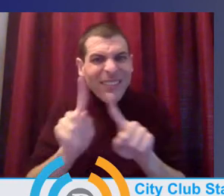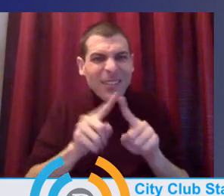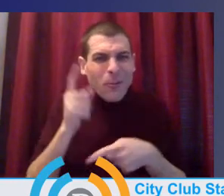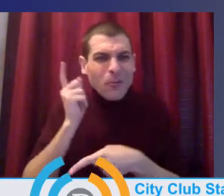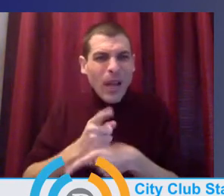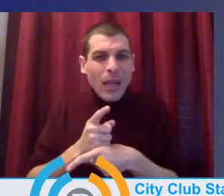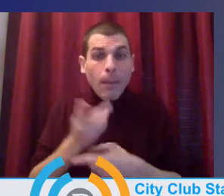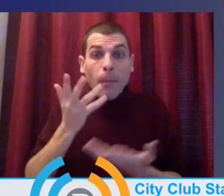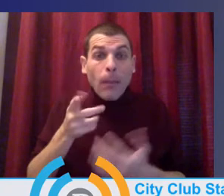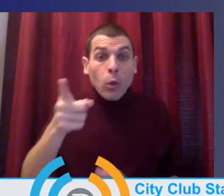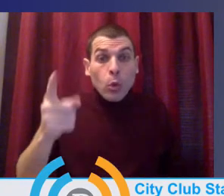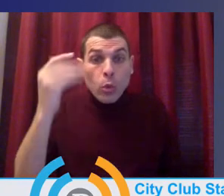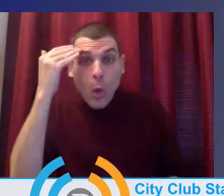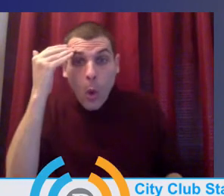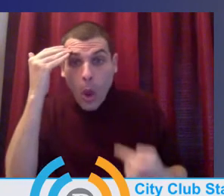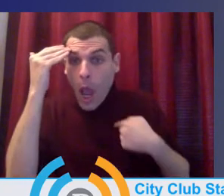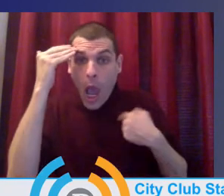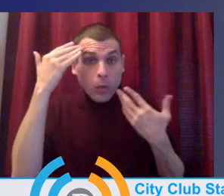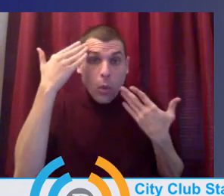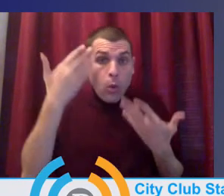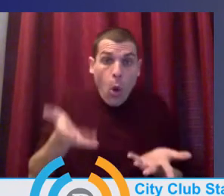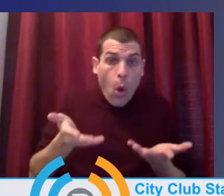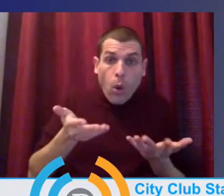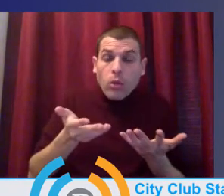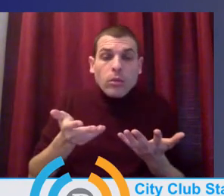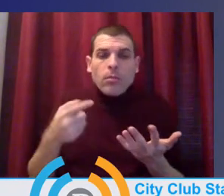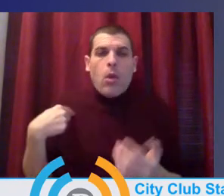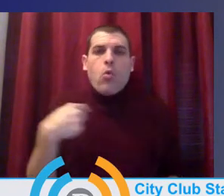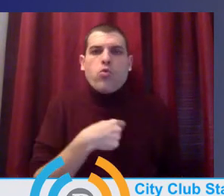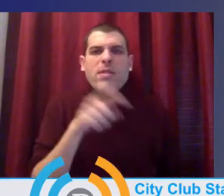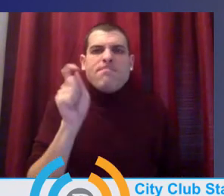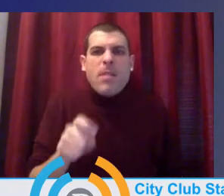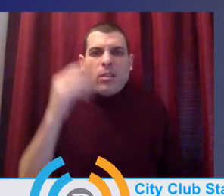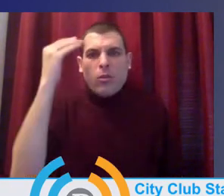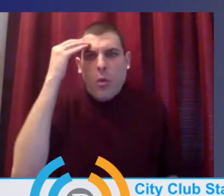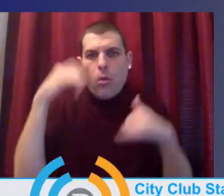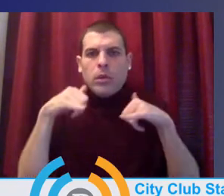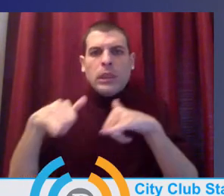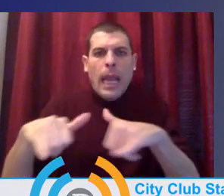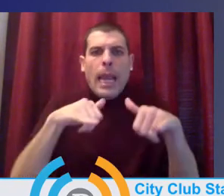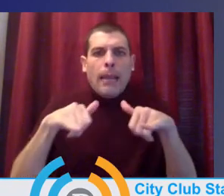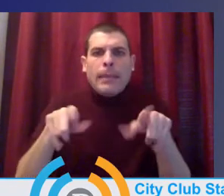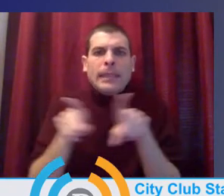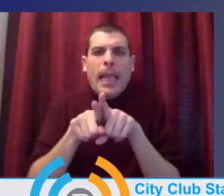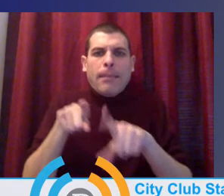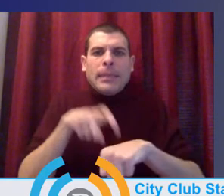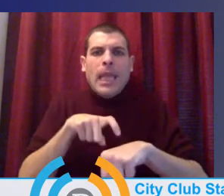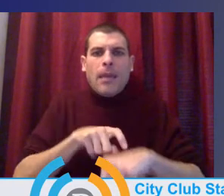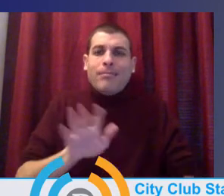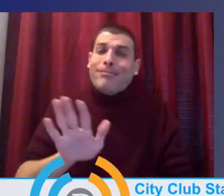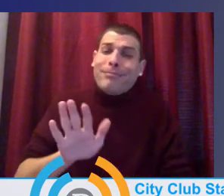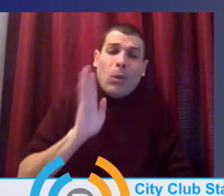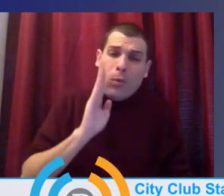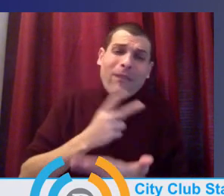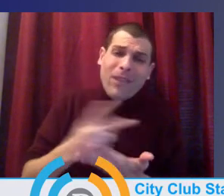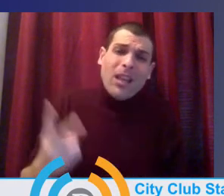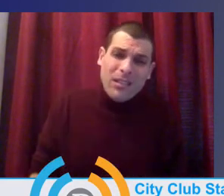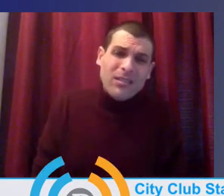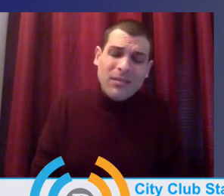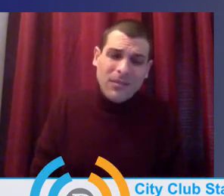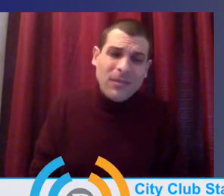or may not know and vice versa. And to say that we must know it at the same time, we're setting ourselves up for failure and then given